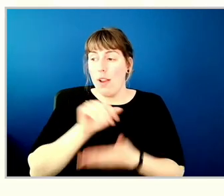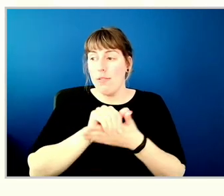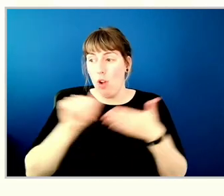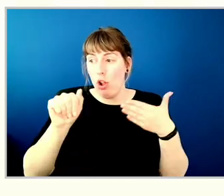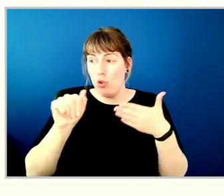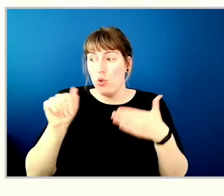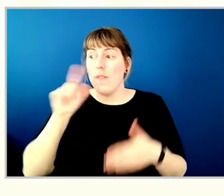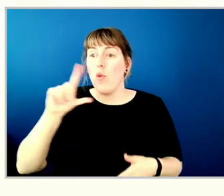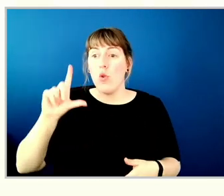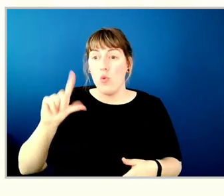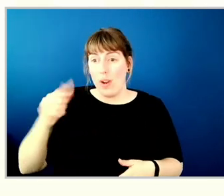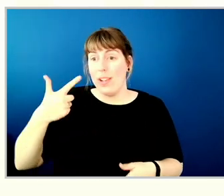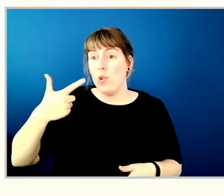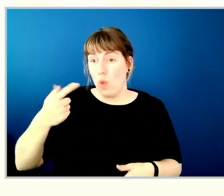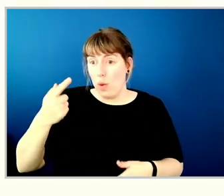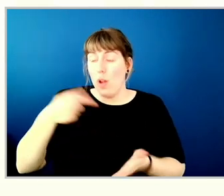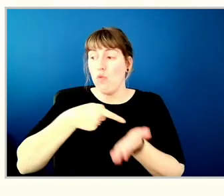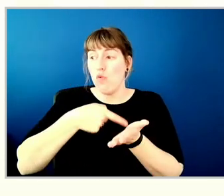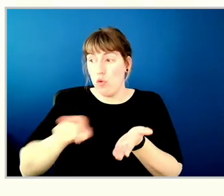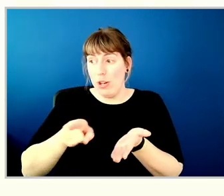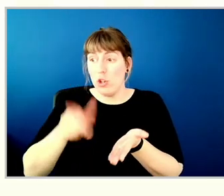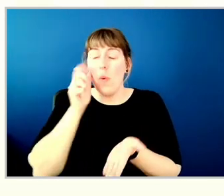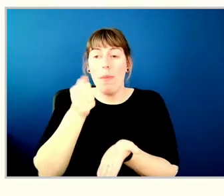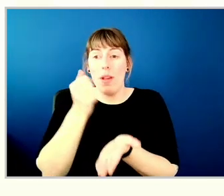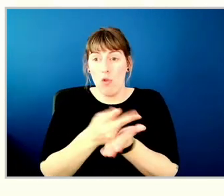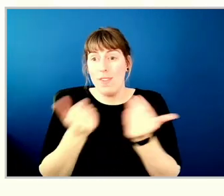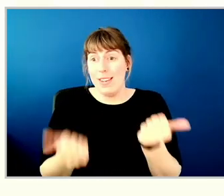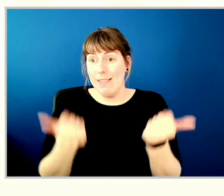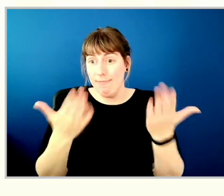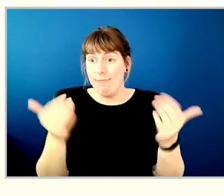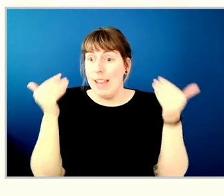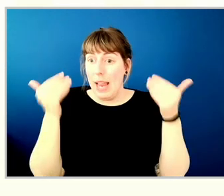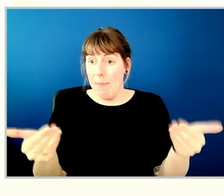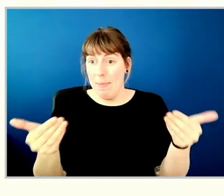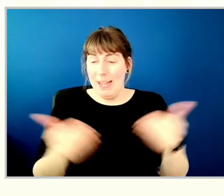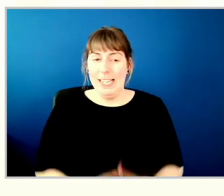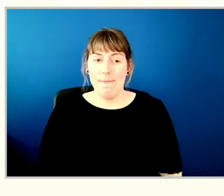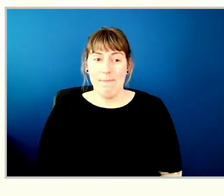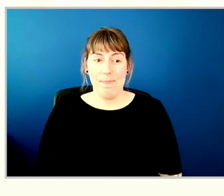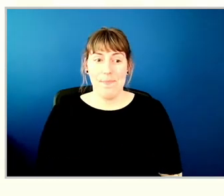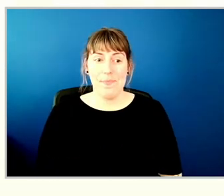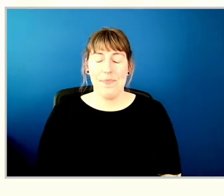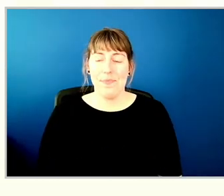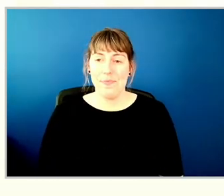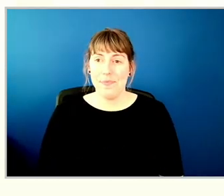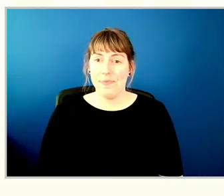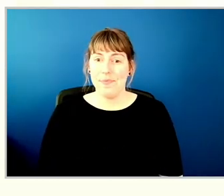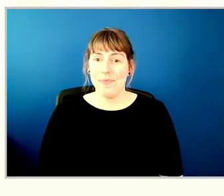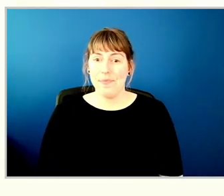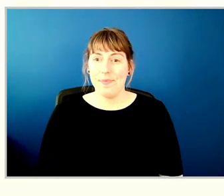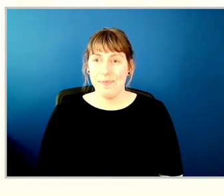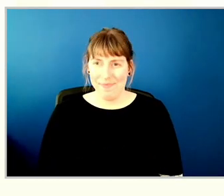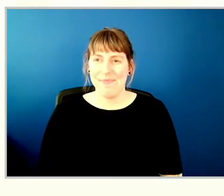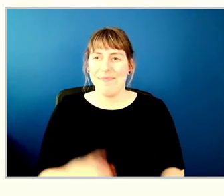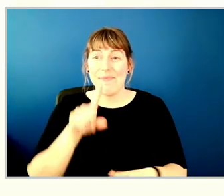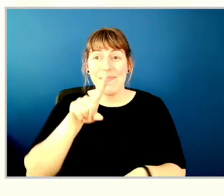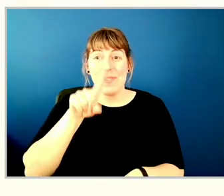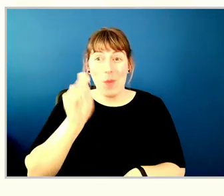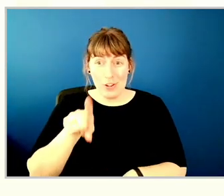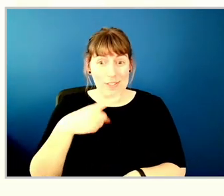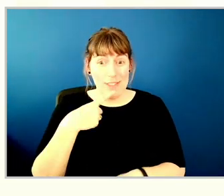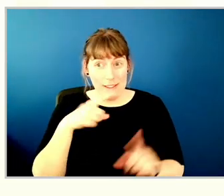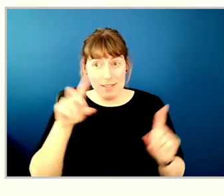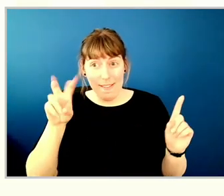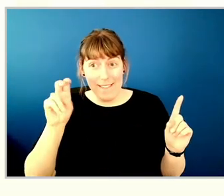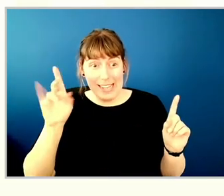over 2021 remuneration be approved and implemented. The question is, should the Van